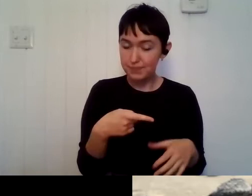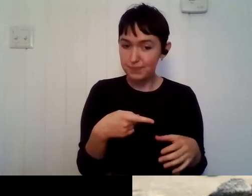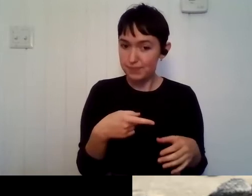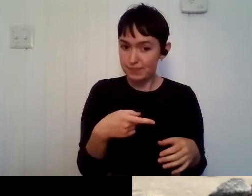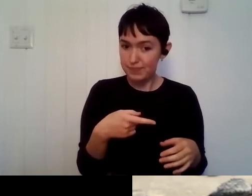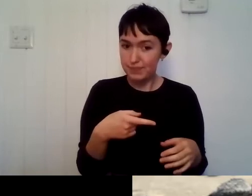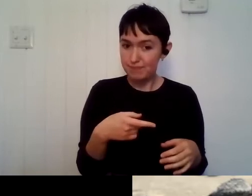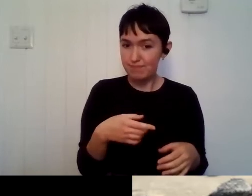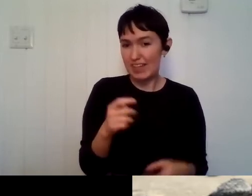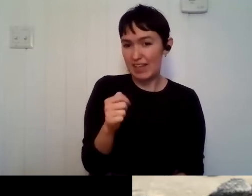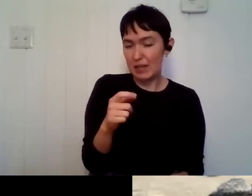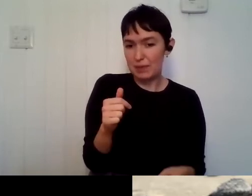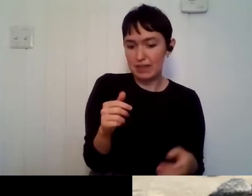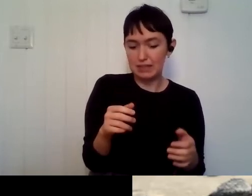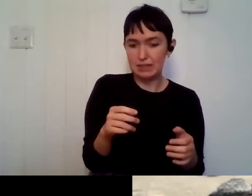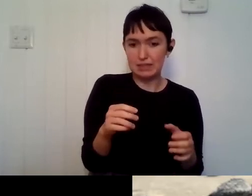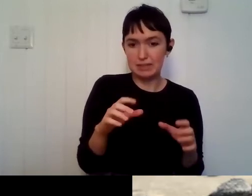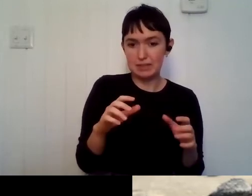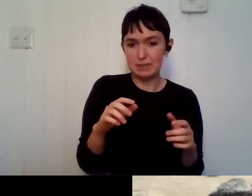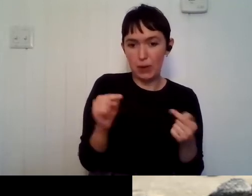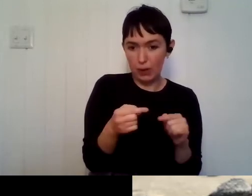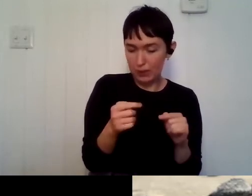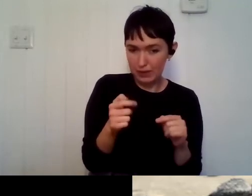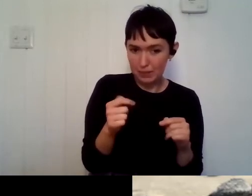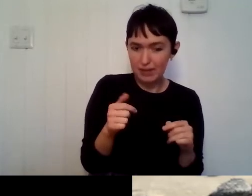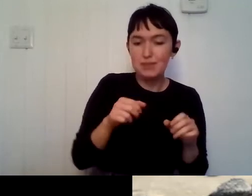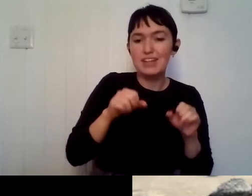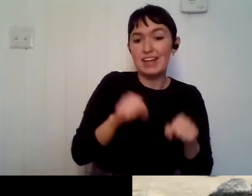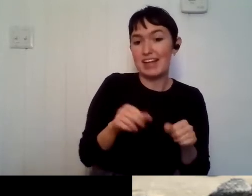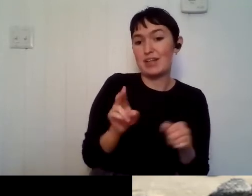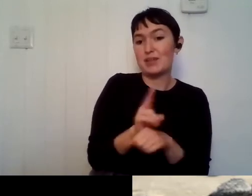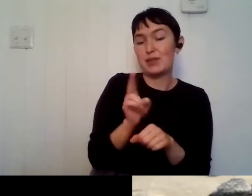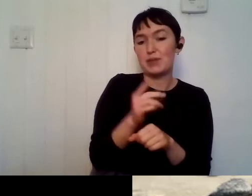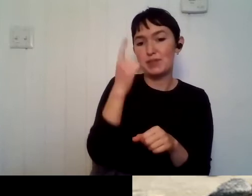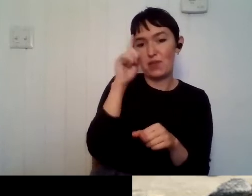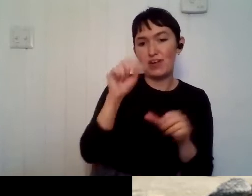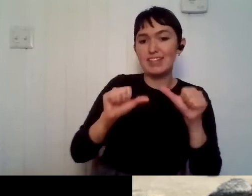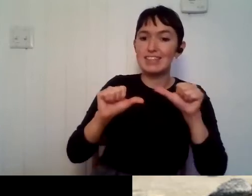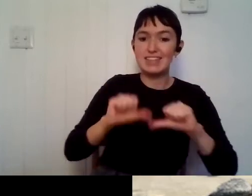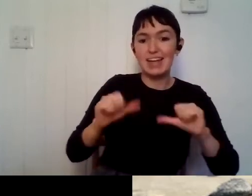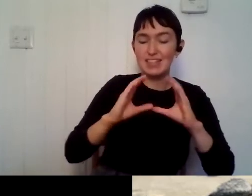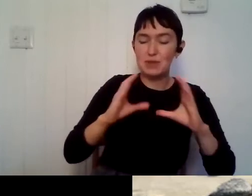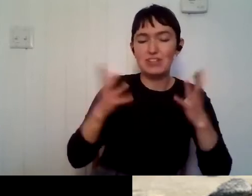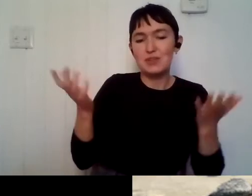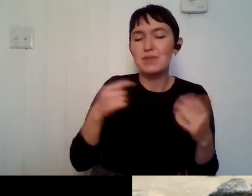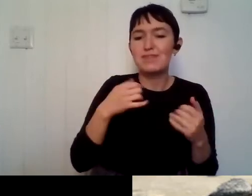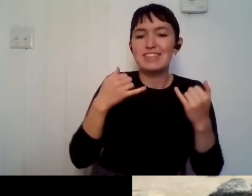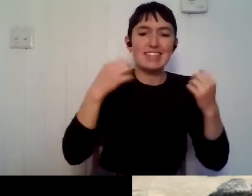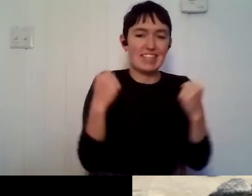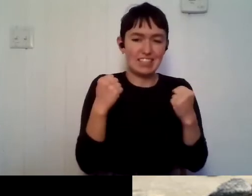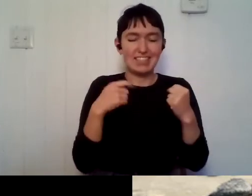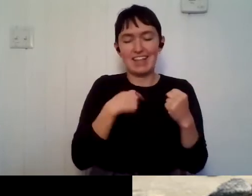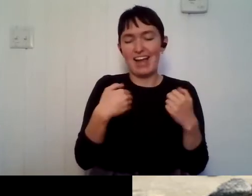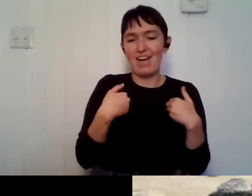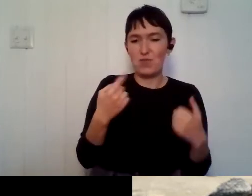she's a little banged up. So he was like, you can use this for science communication. And I was like, yes. So now I have an angler fish in my office. Um, okay, cool.